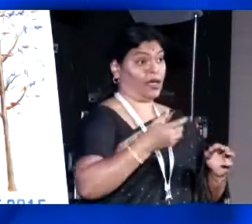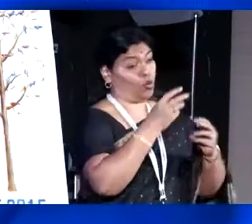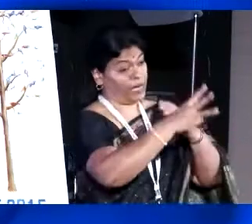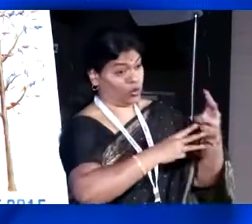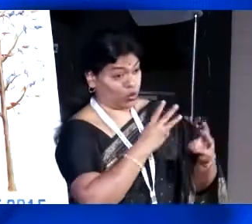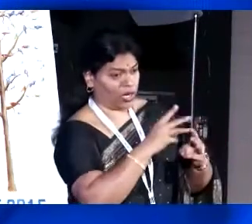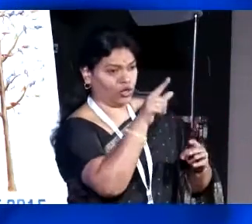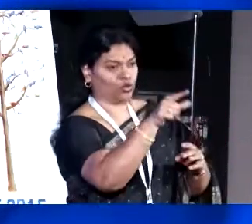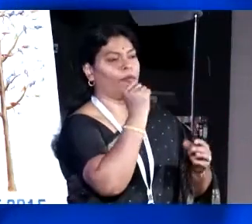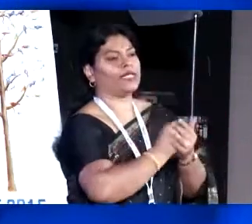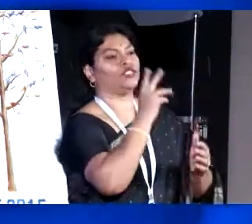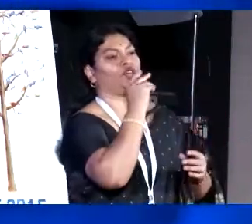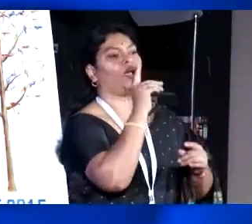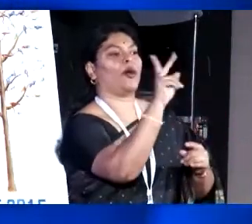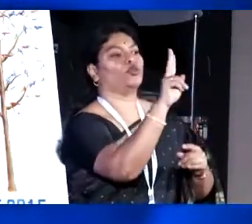poor children.